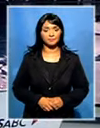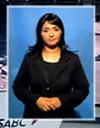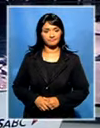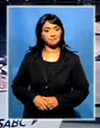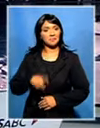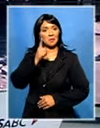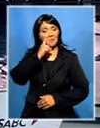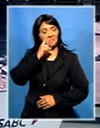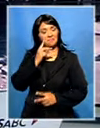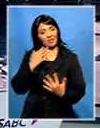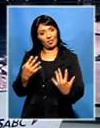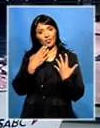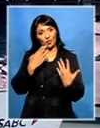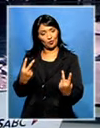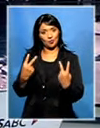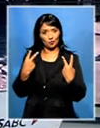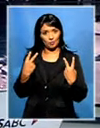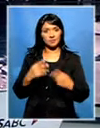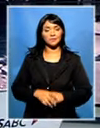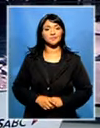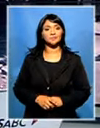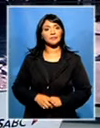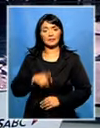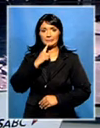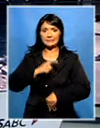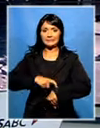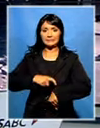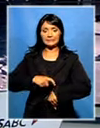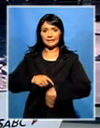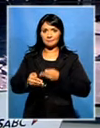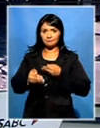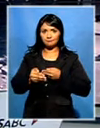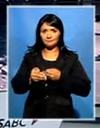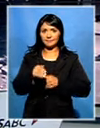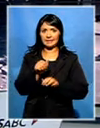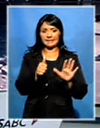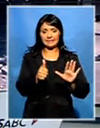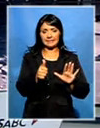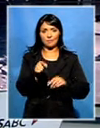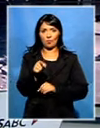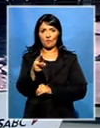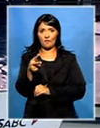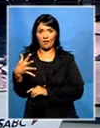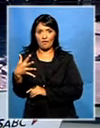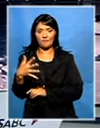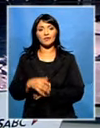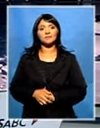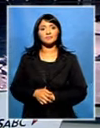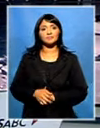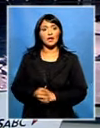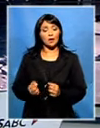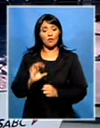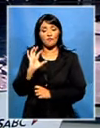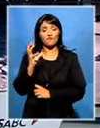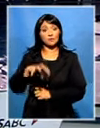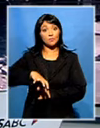It's great to have you with us on SABC News Prime Time. It's almost a quarter to seven. Let's continue with the news. A